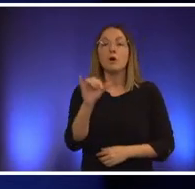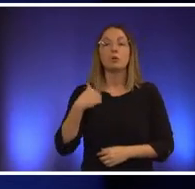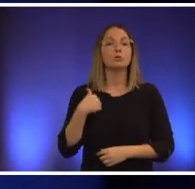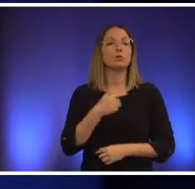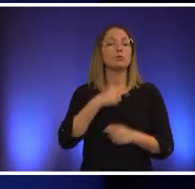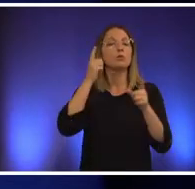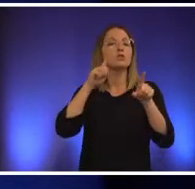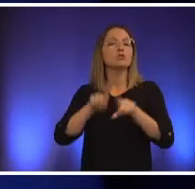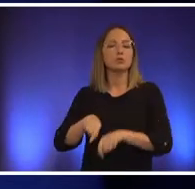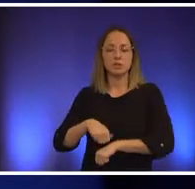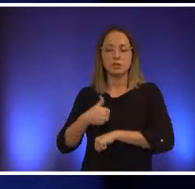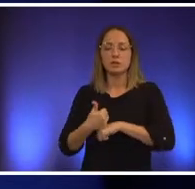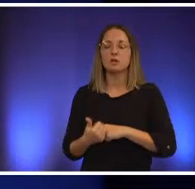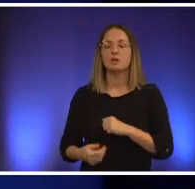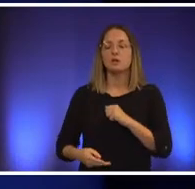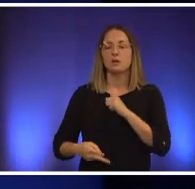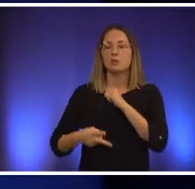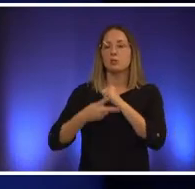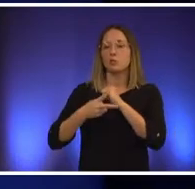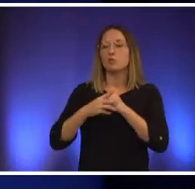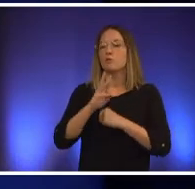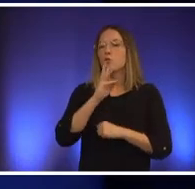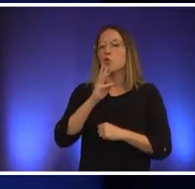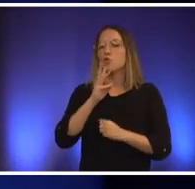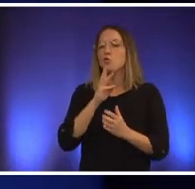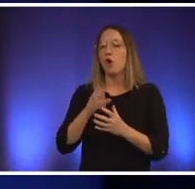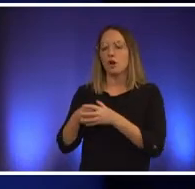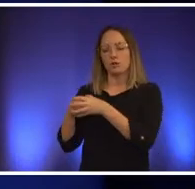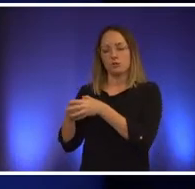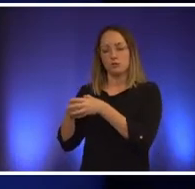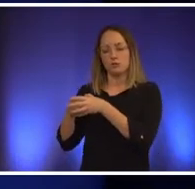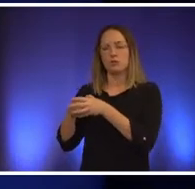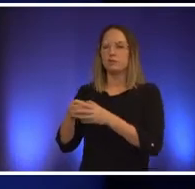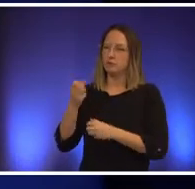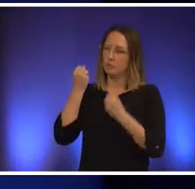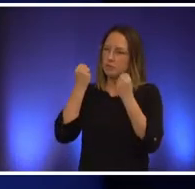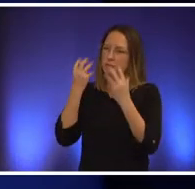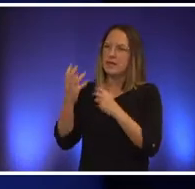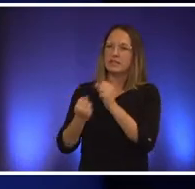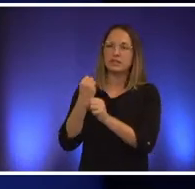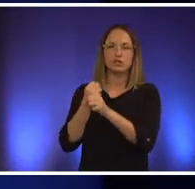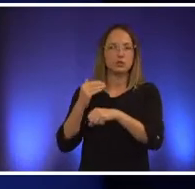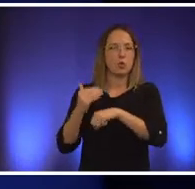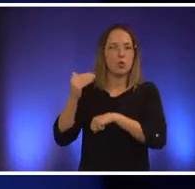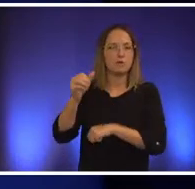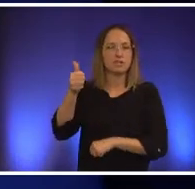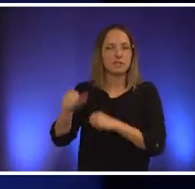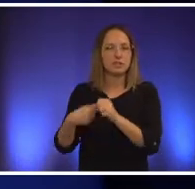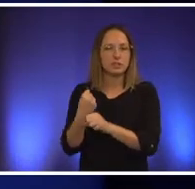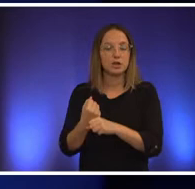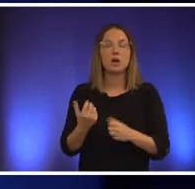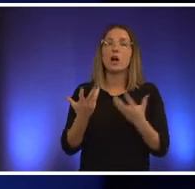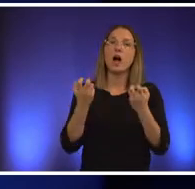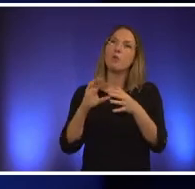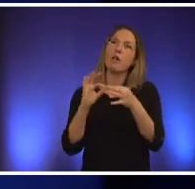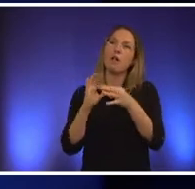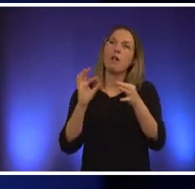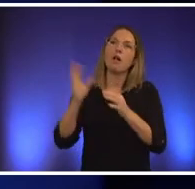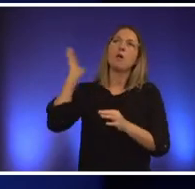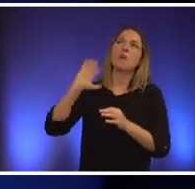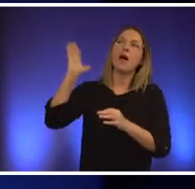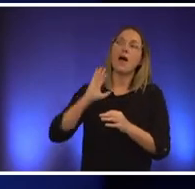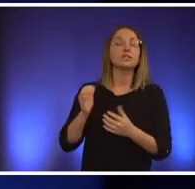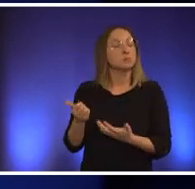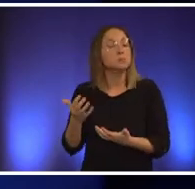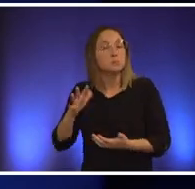water supply for decades i don't mention that to talk about how good the past was although it was pretty good i mentioned